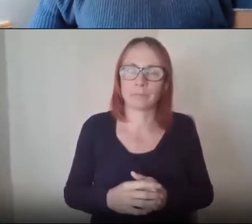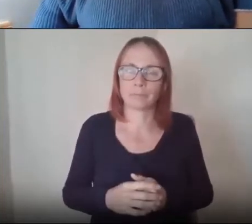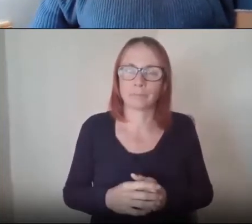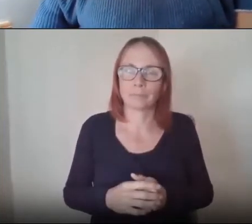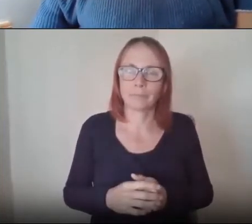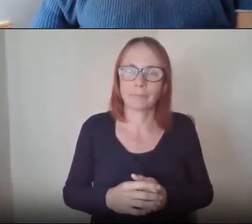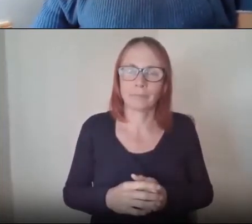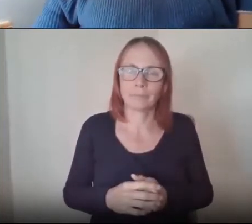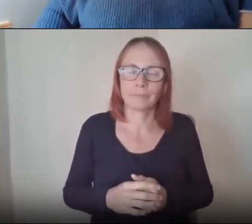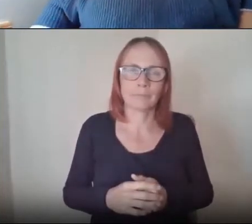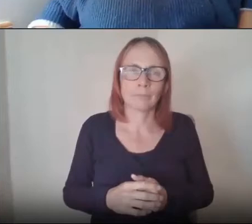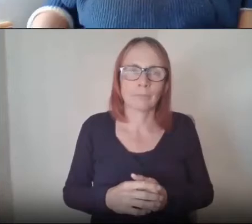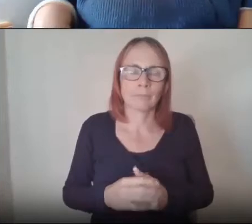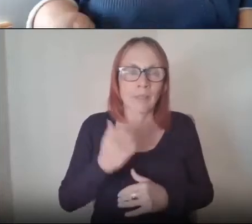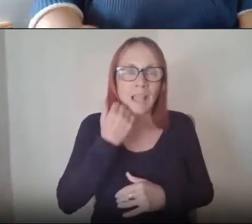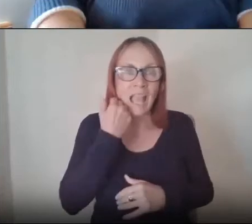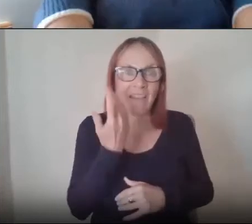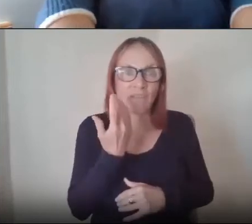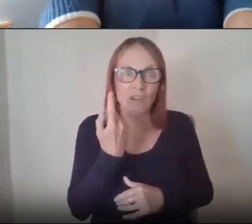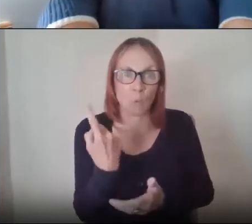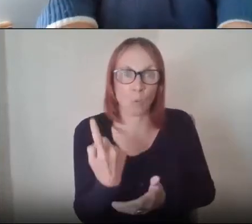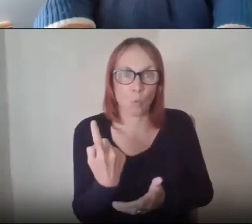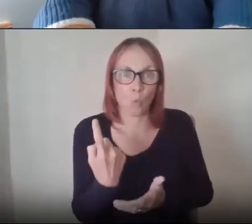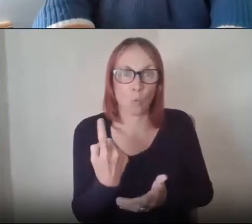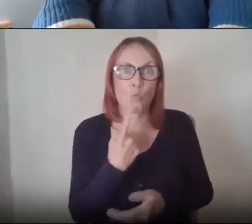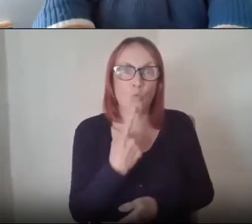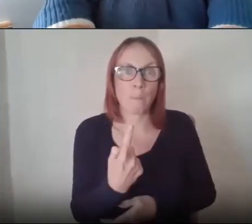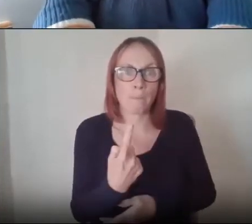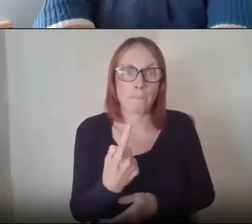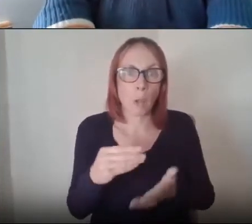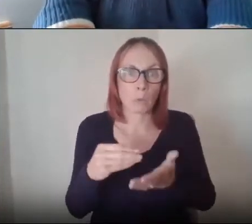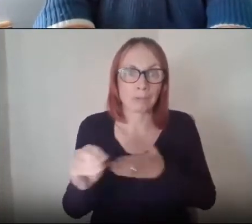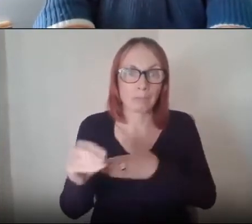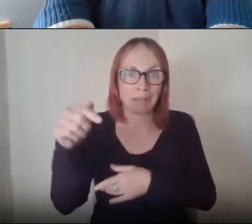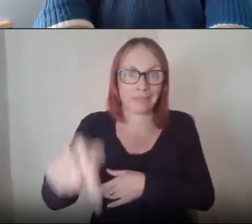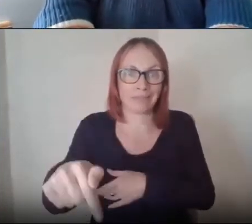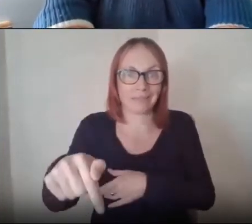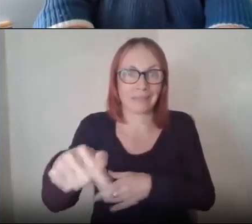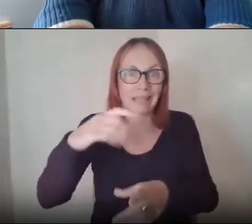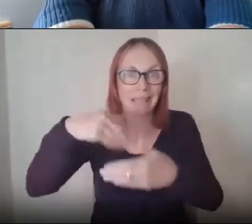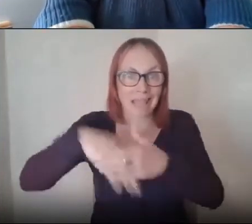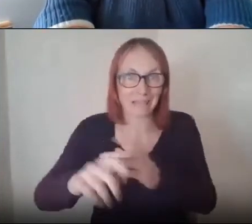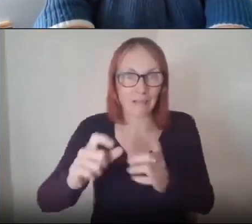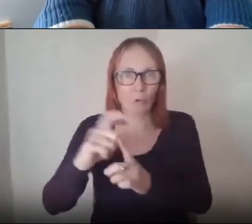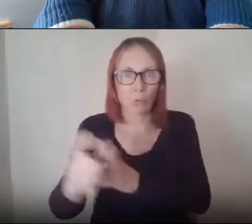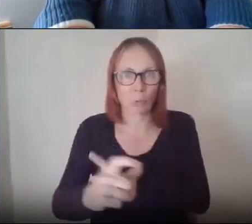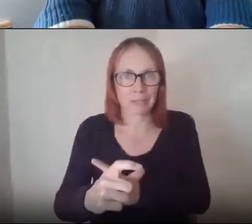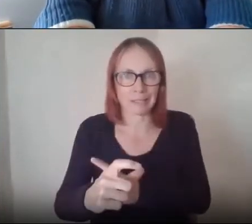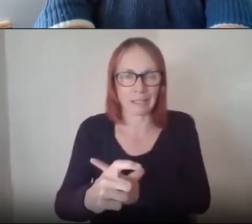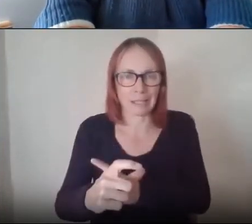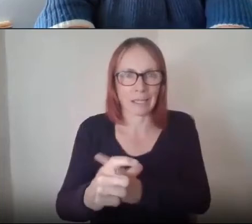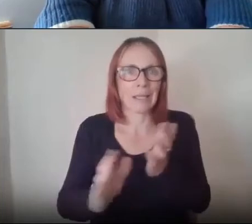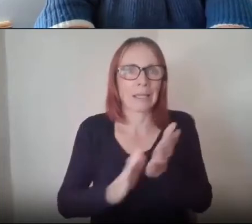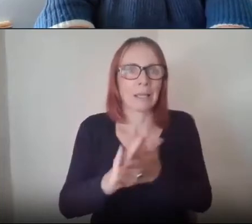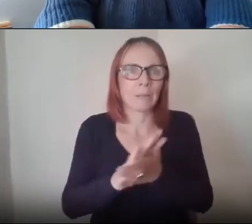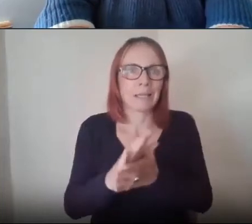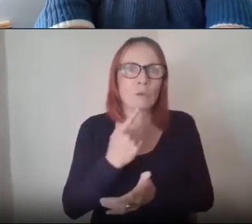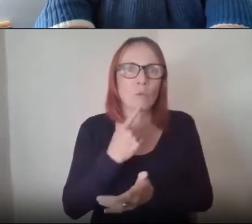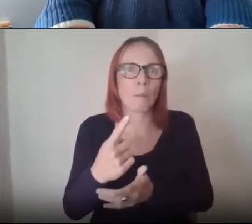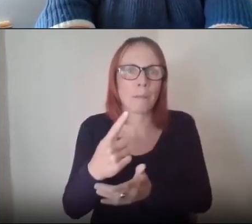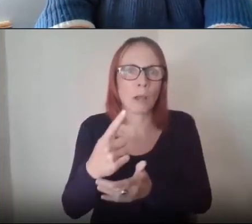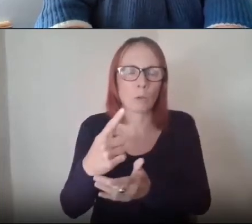pound spent in the community and then re-spent in the community is more productive than a pound